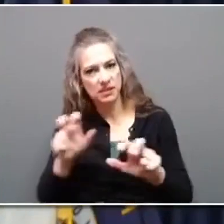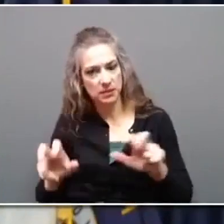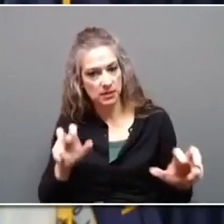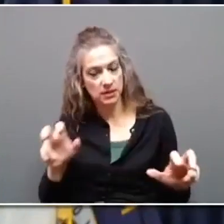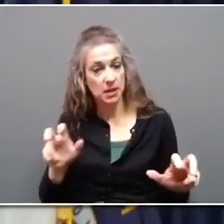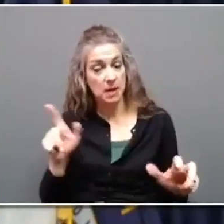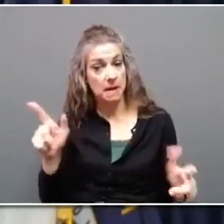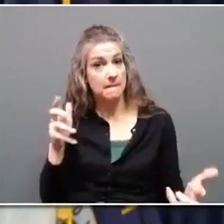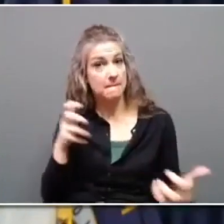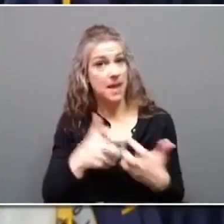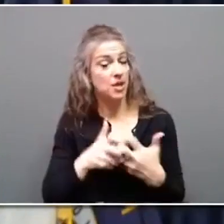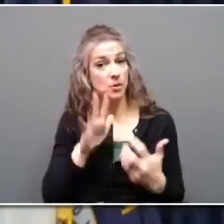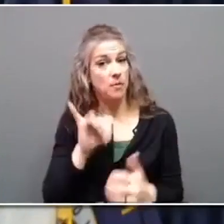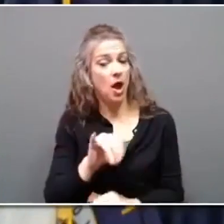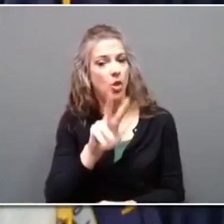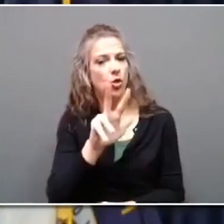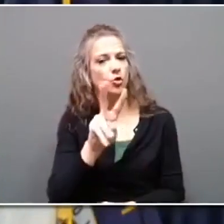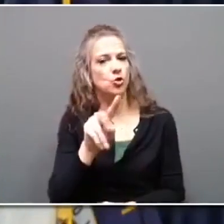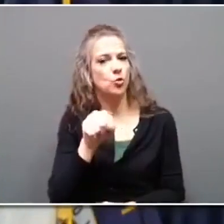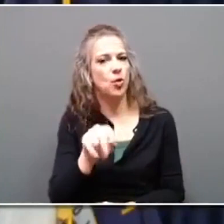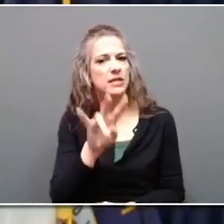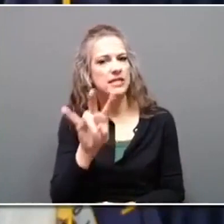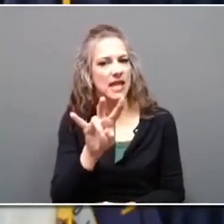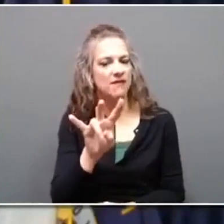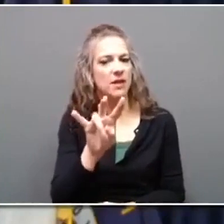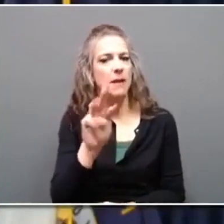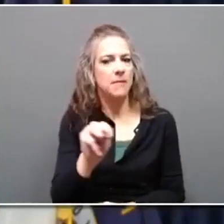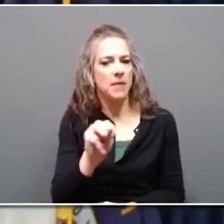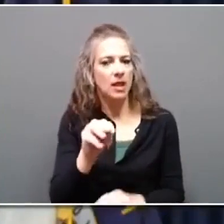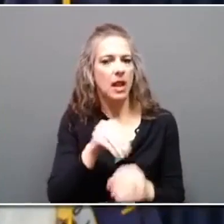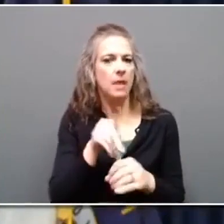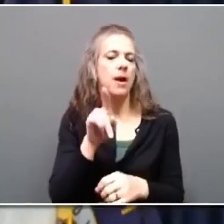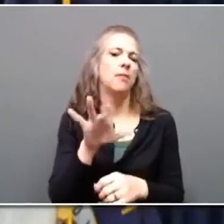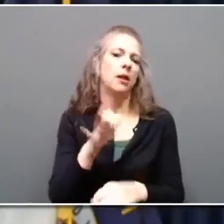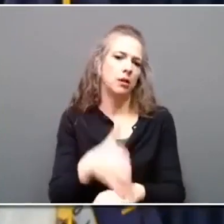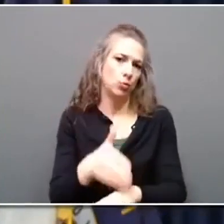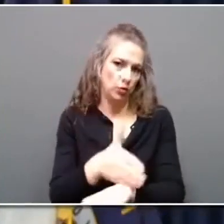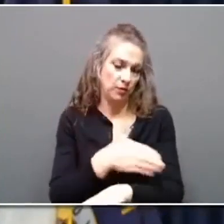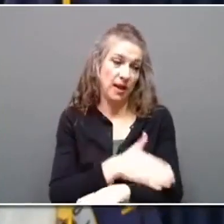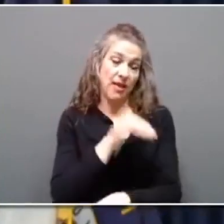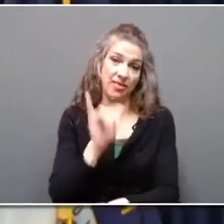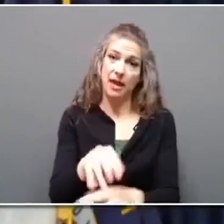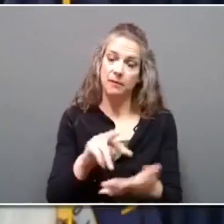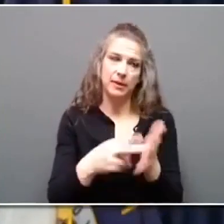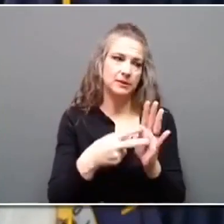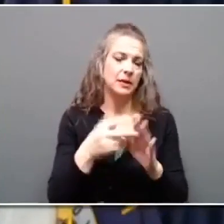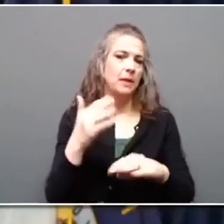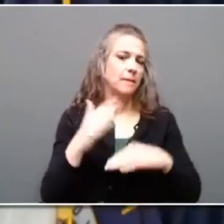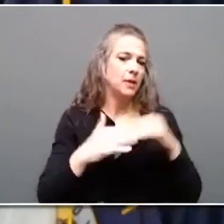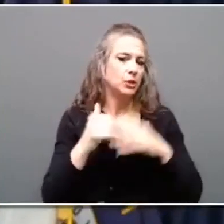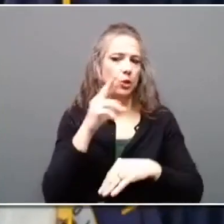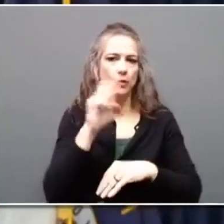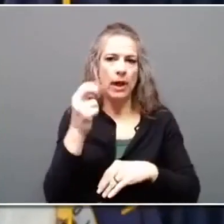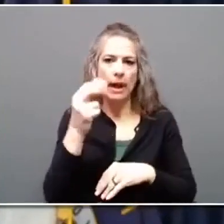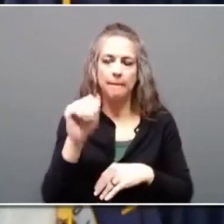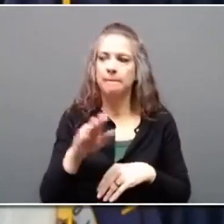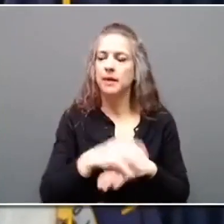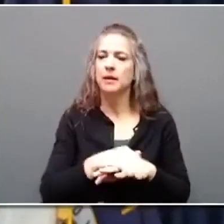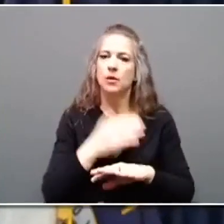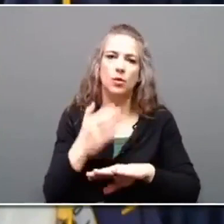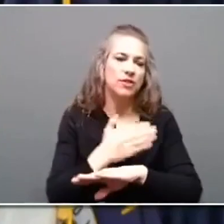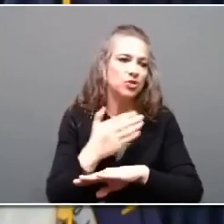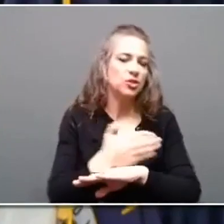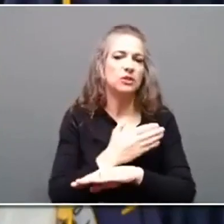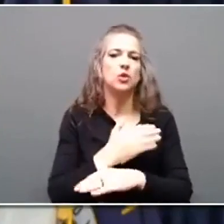by $32.7 million in public improvements that include building rehabilitation and renovations, new